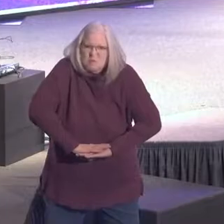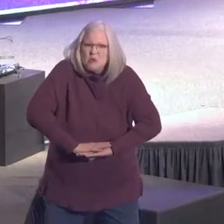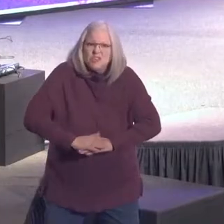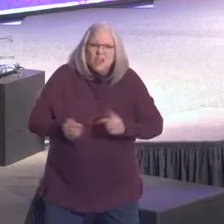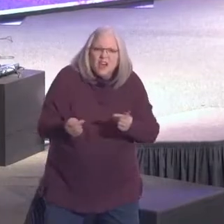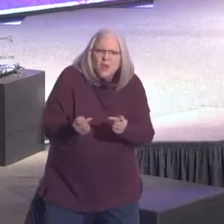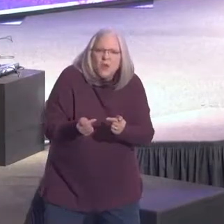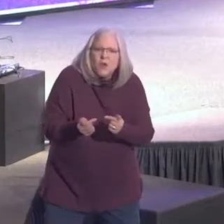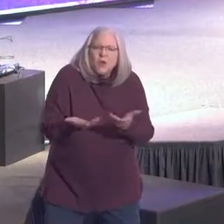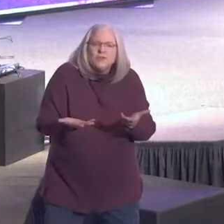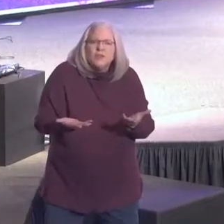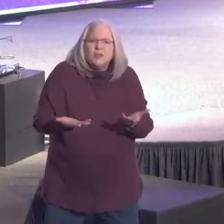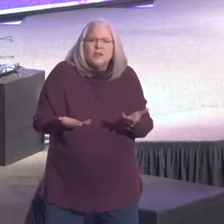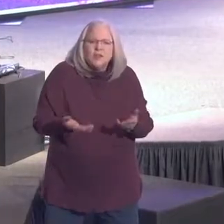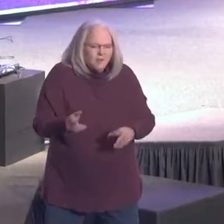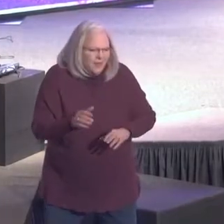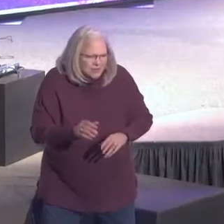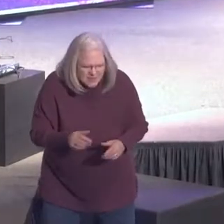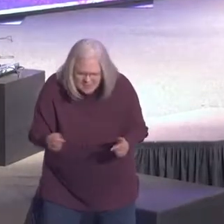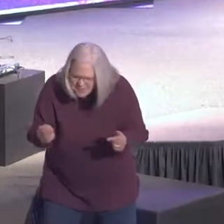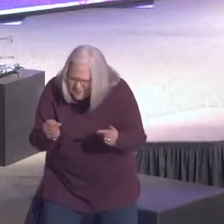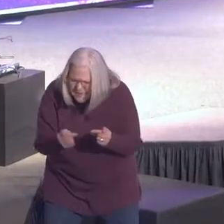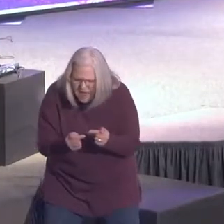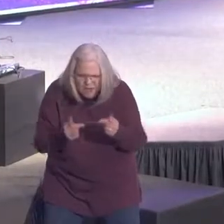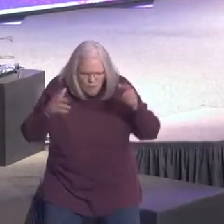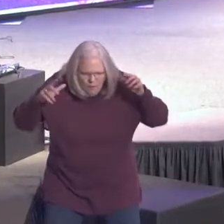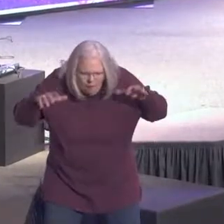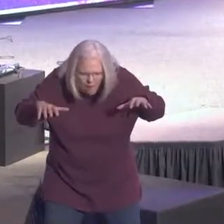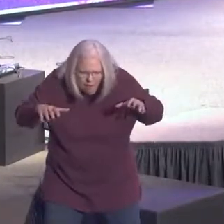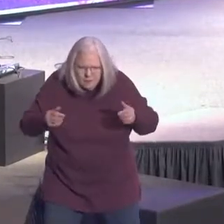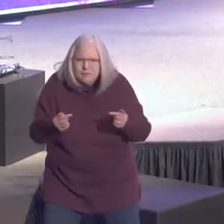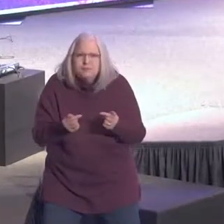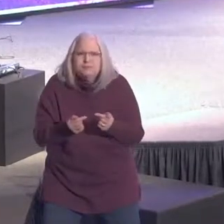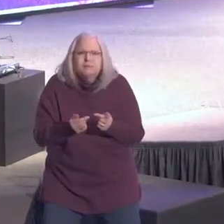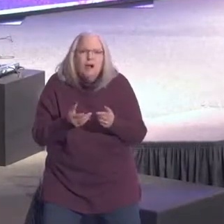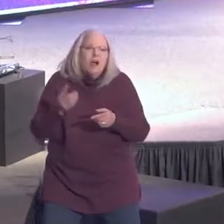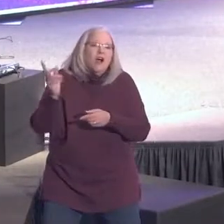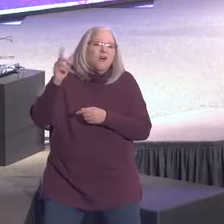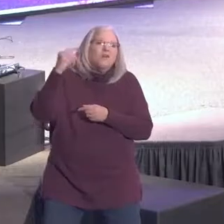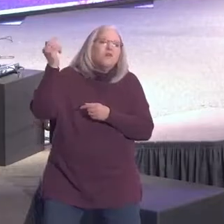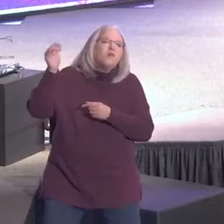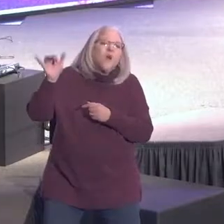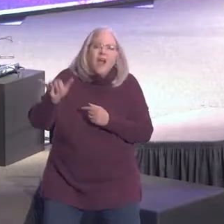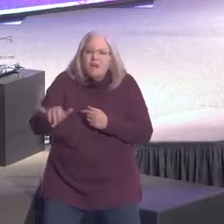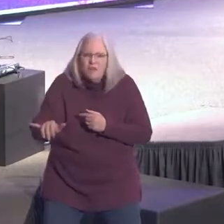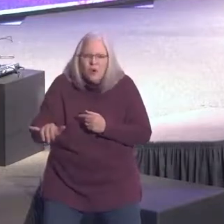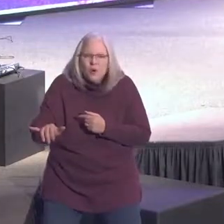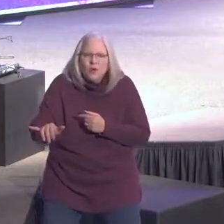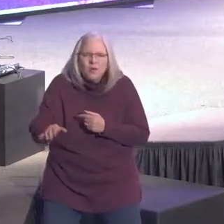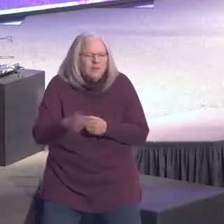do that for a lifetime. They just sit in their pain, their anxiety, and their hurt for a lifetime.